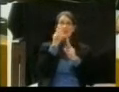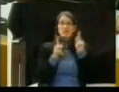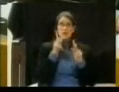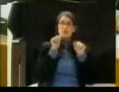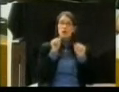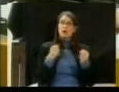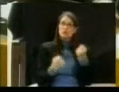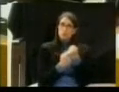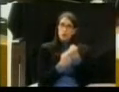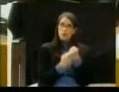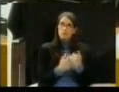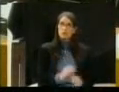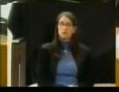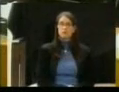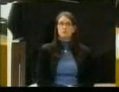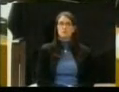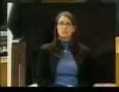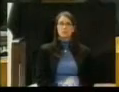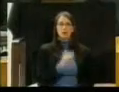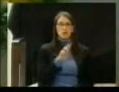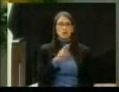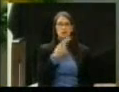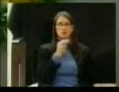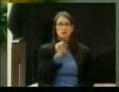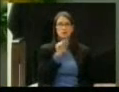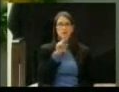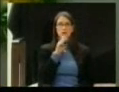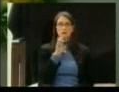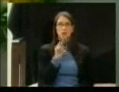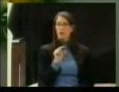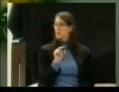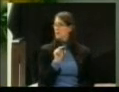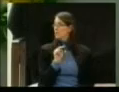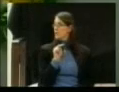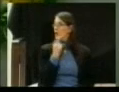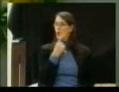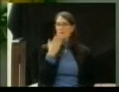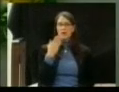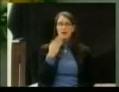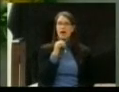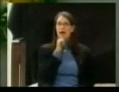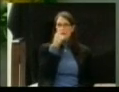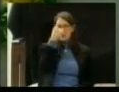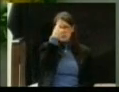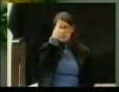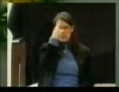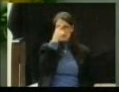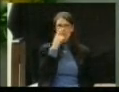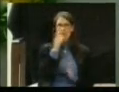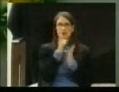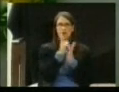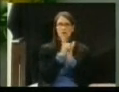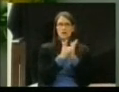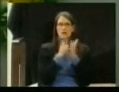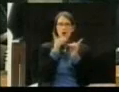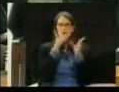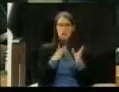one correction the director has ever said is we've got a serious chance of losing this lawsuit.